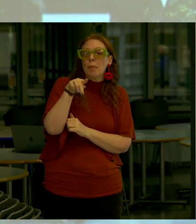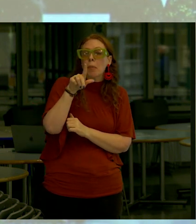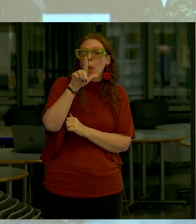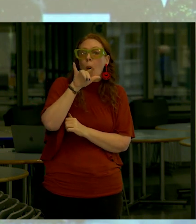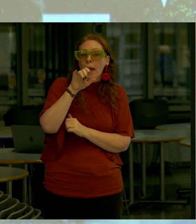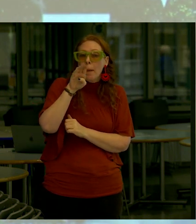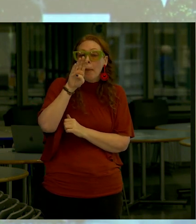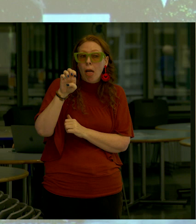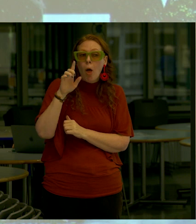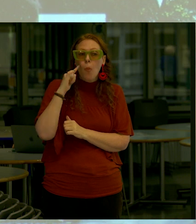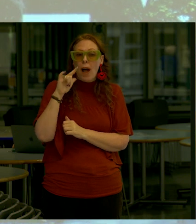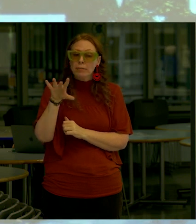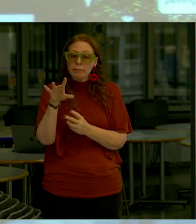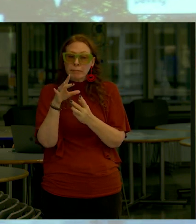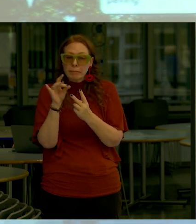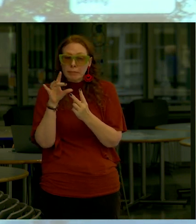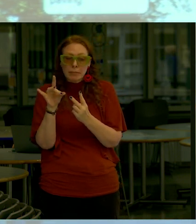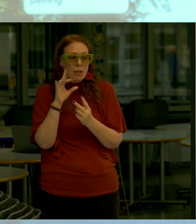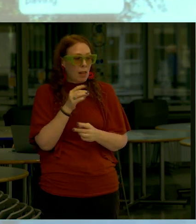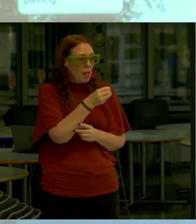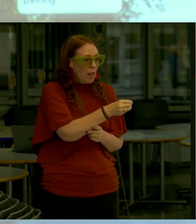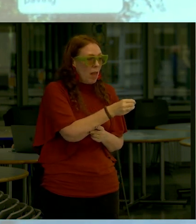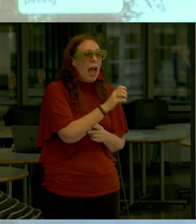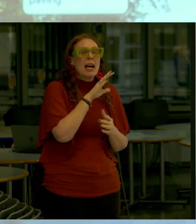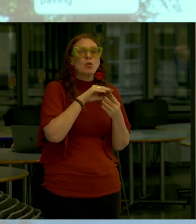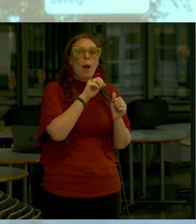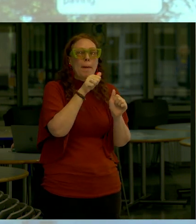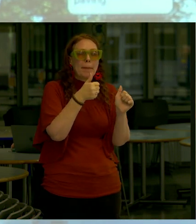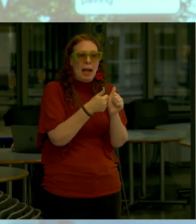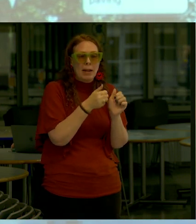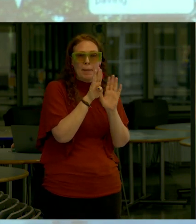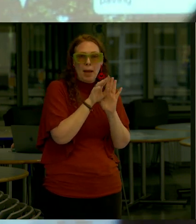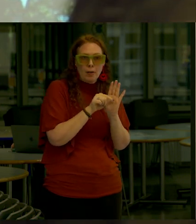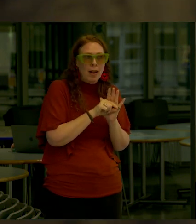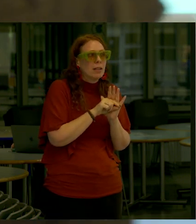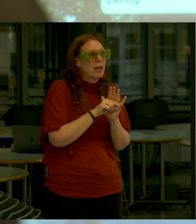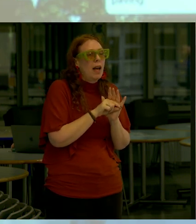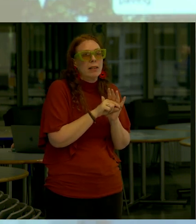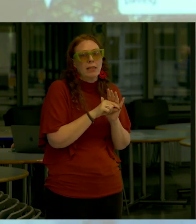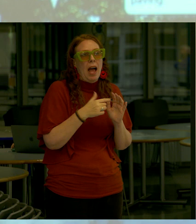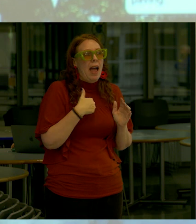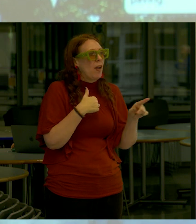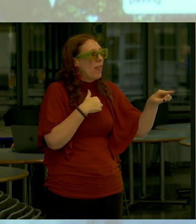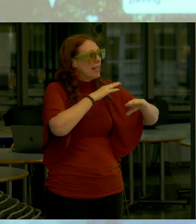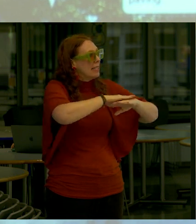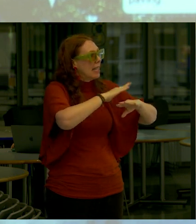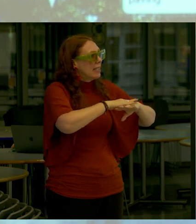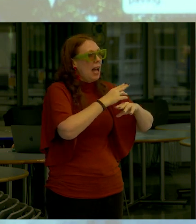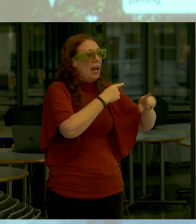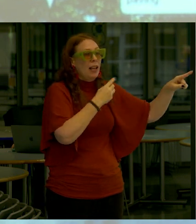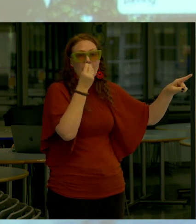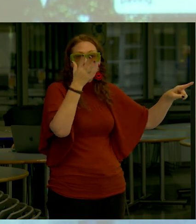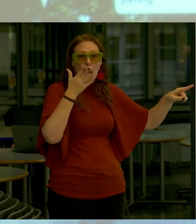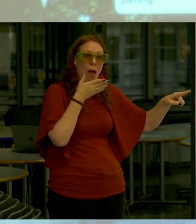behind why we've used it in that place and you know we can talk more about that because actually I've got a whole bunch of slides on risk and adaptability on that desk so I'm just giving you like a